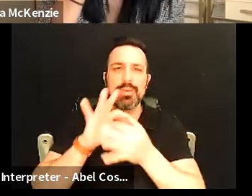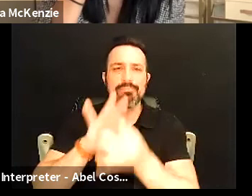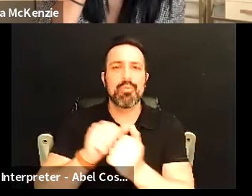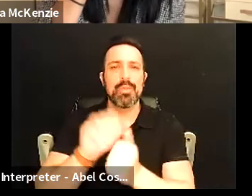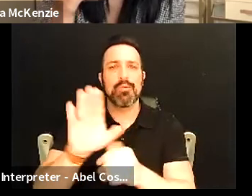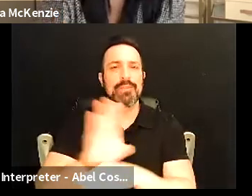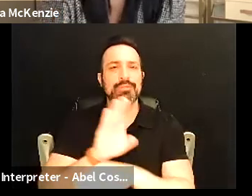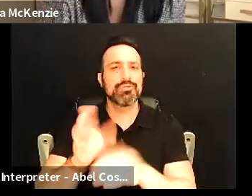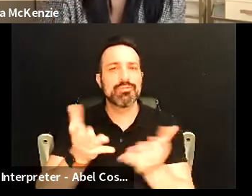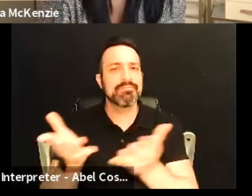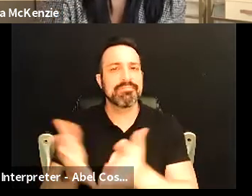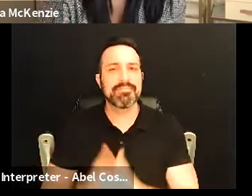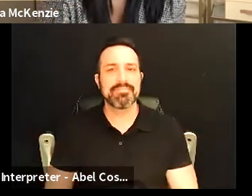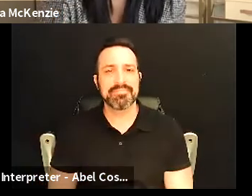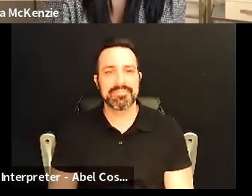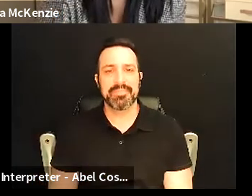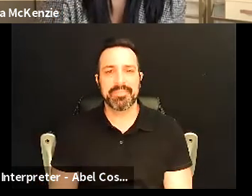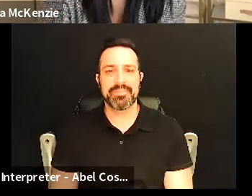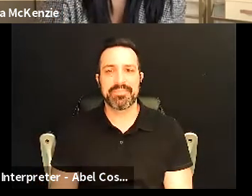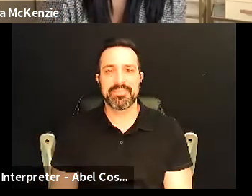how about that